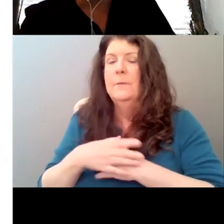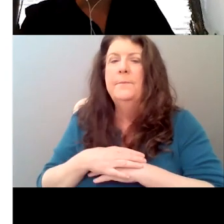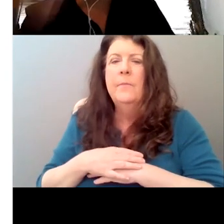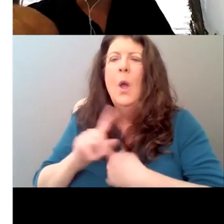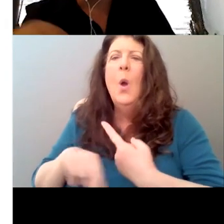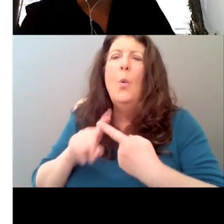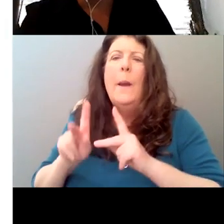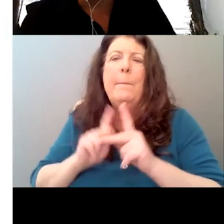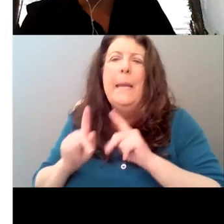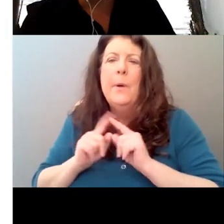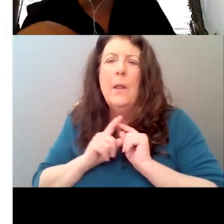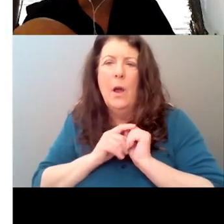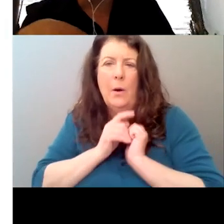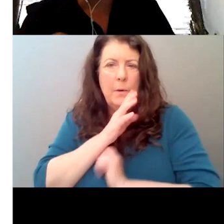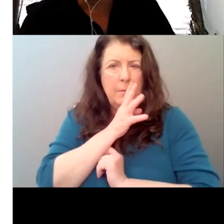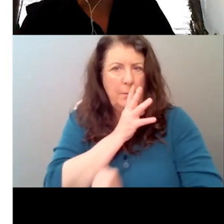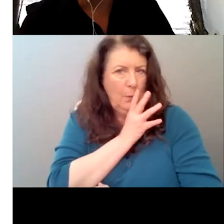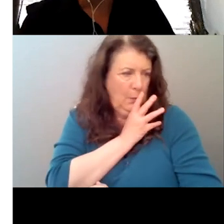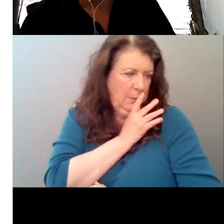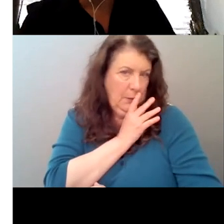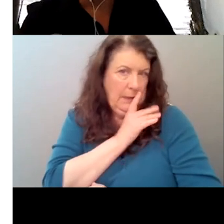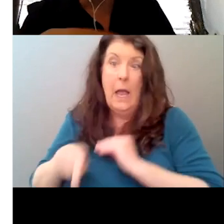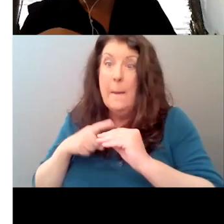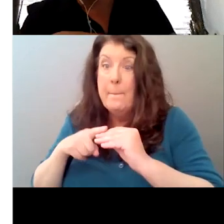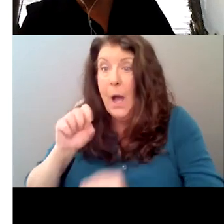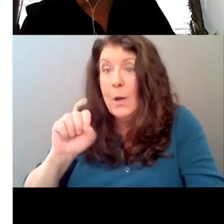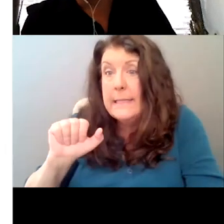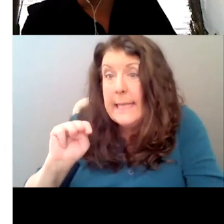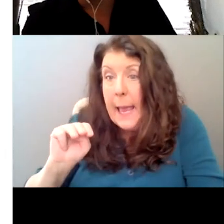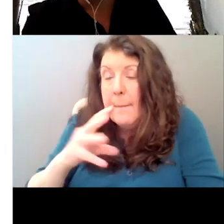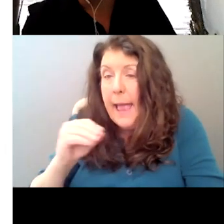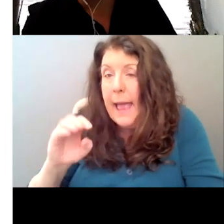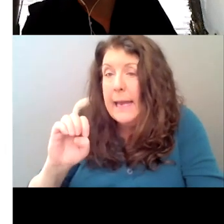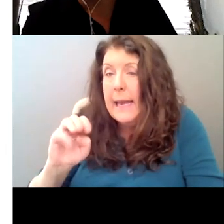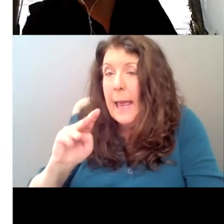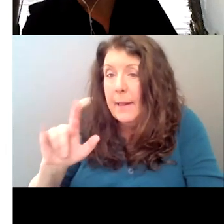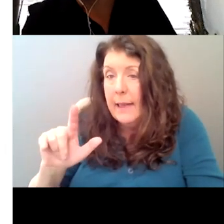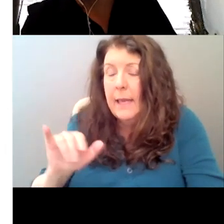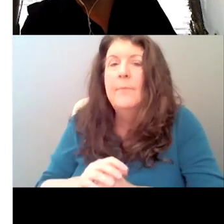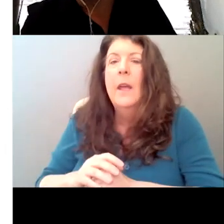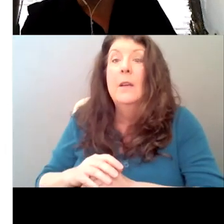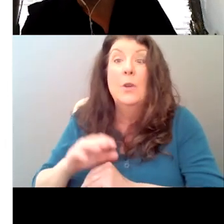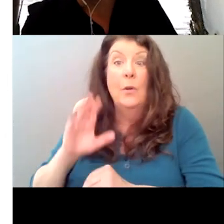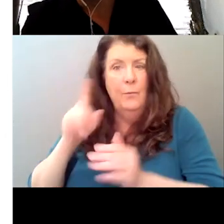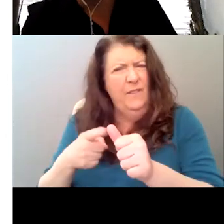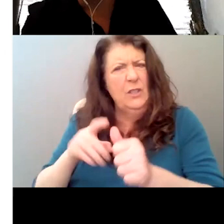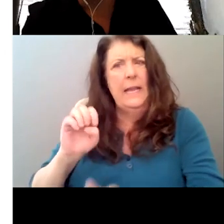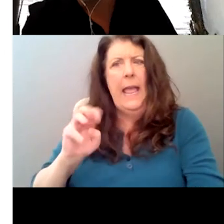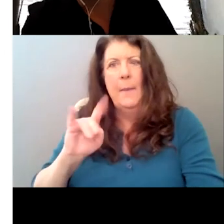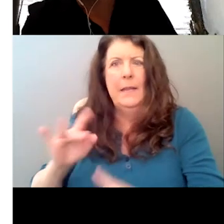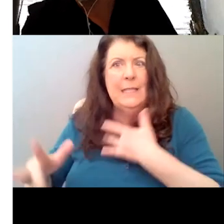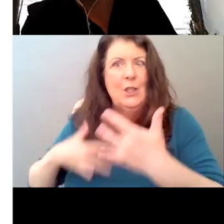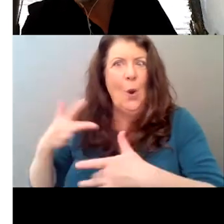when people are whispering, uh, here about, uh, Sam and Emily, first of all here, you know, Emily's super excited to be sitting in the